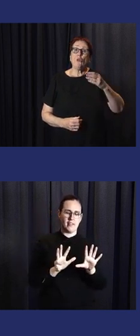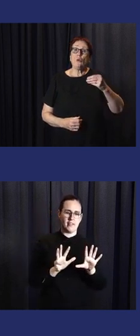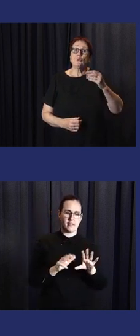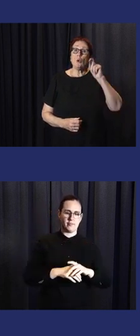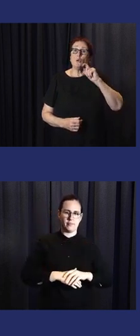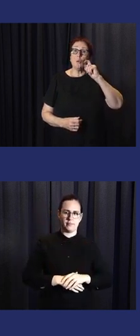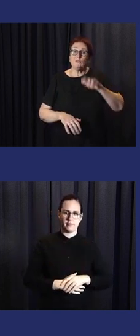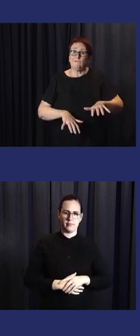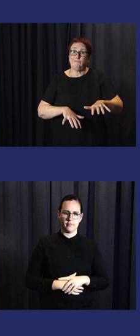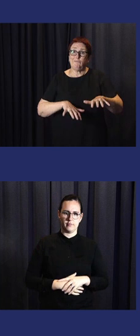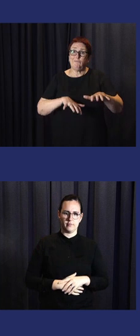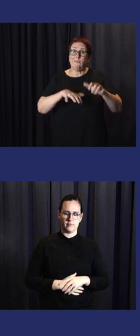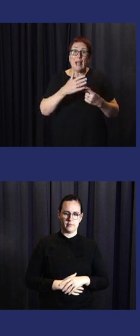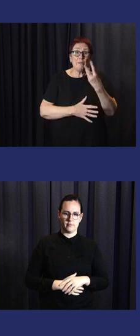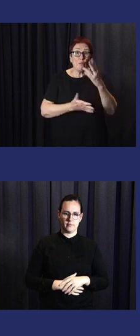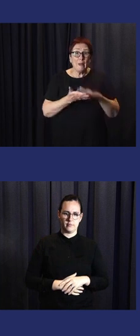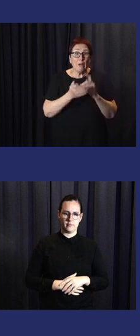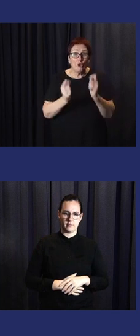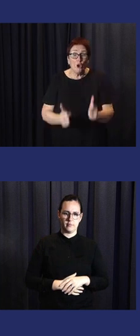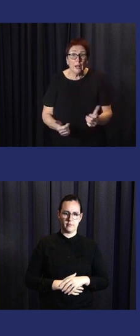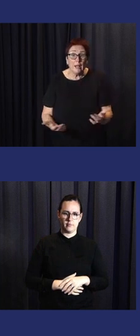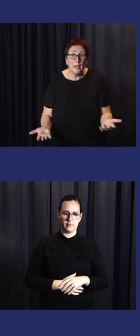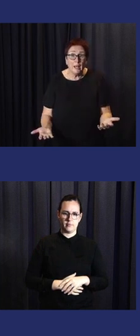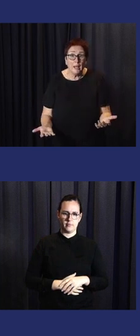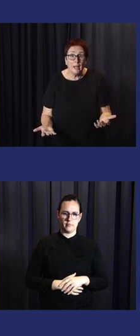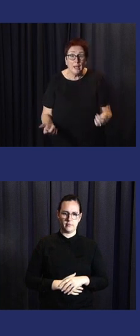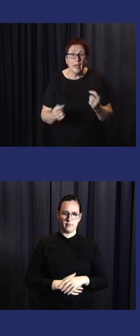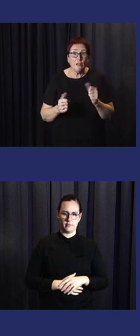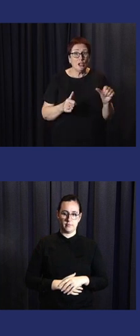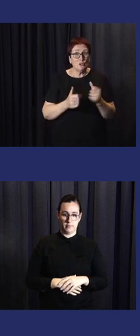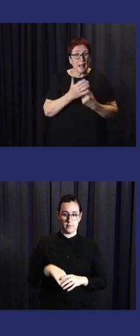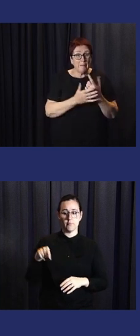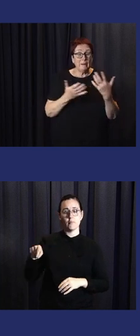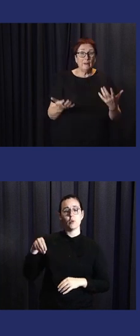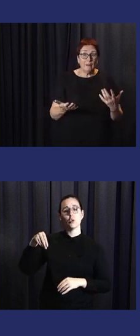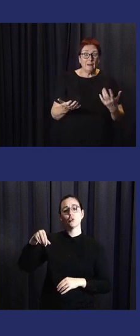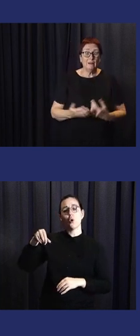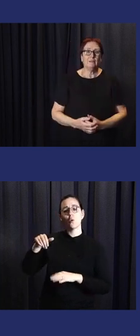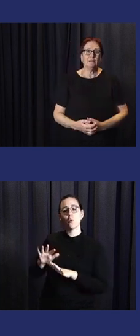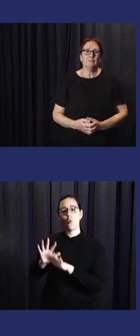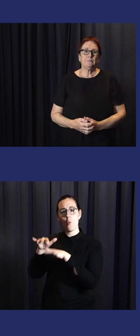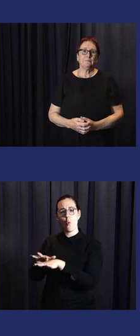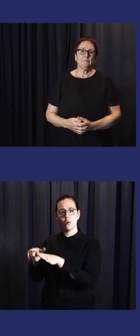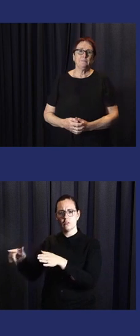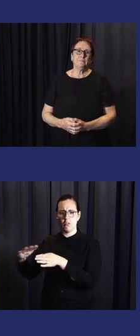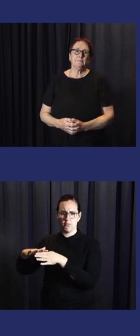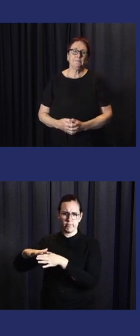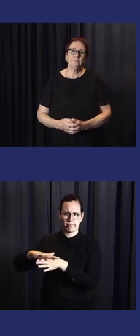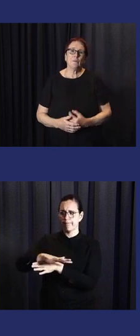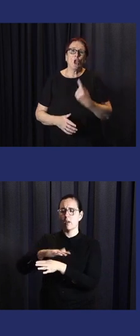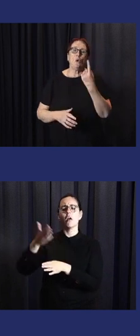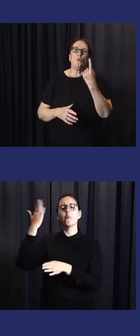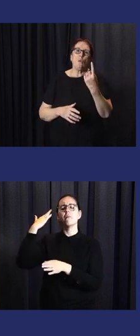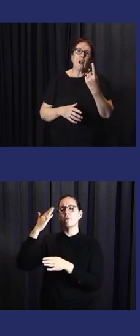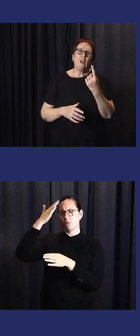it tends and scope determined. the saltwater institution occurred three months earlier than the